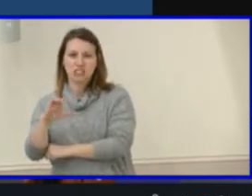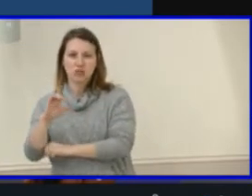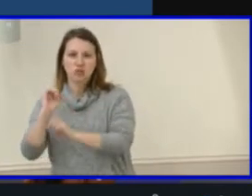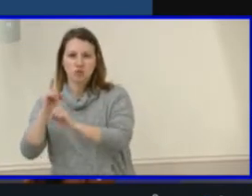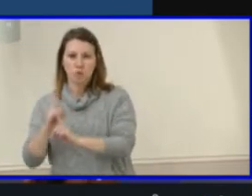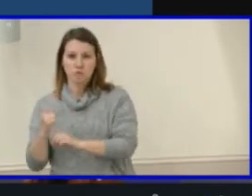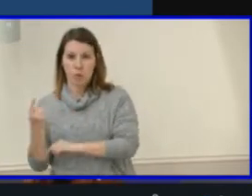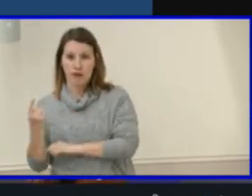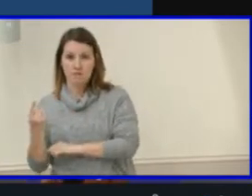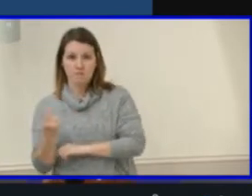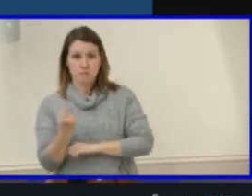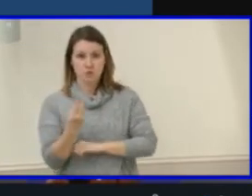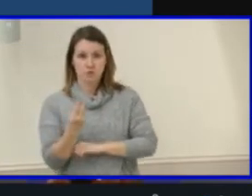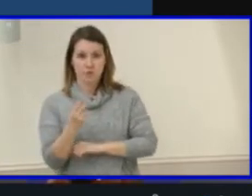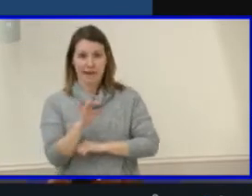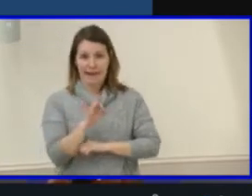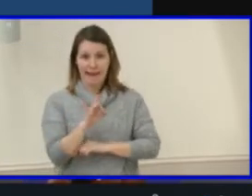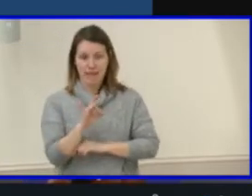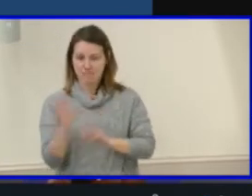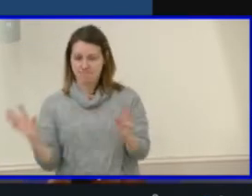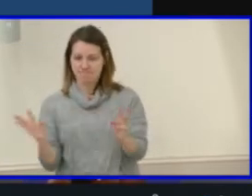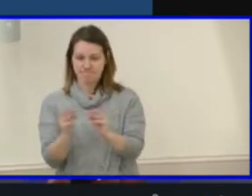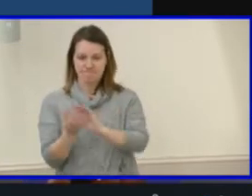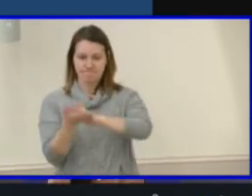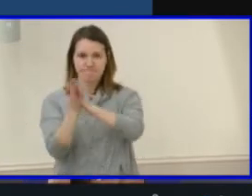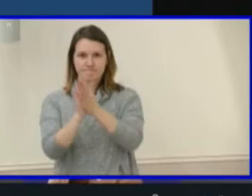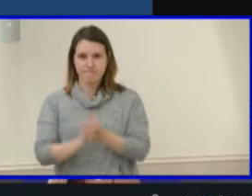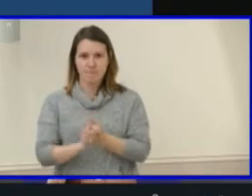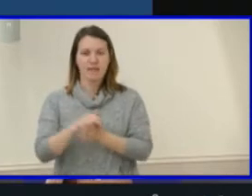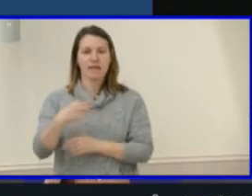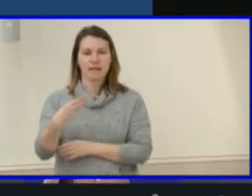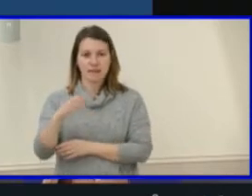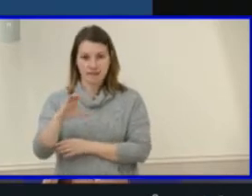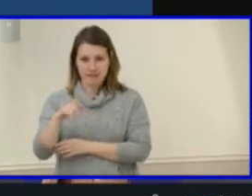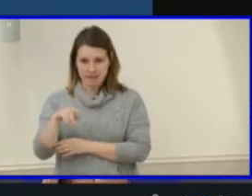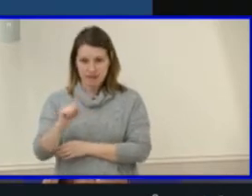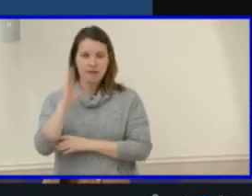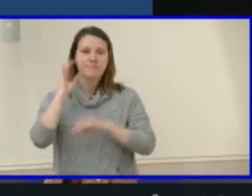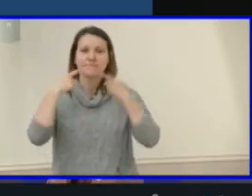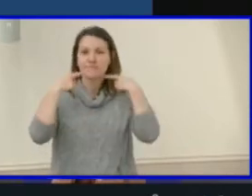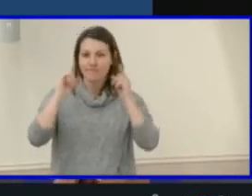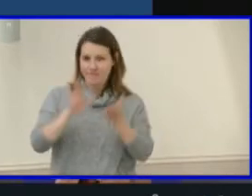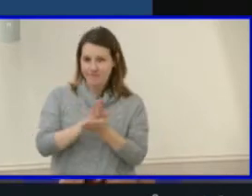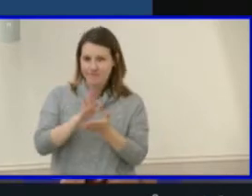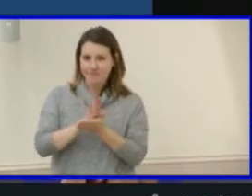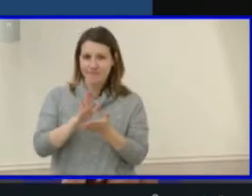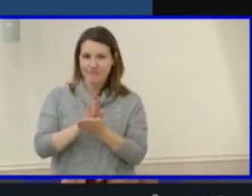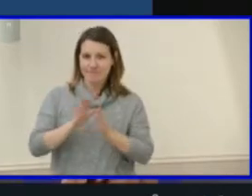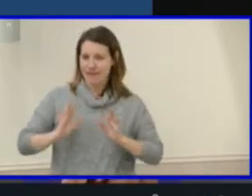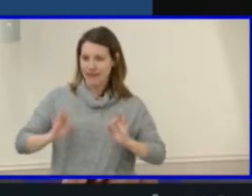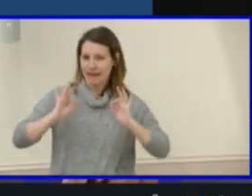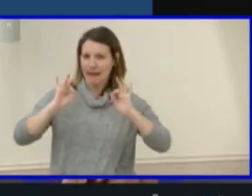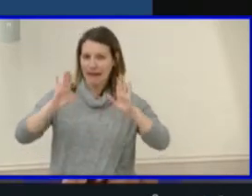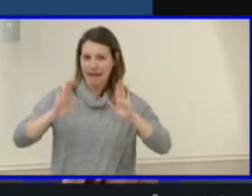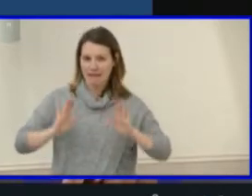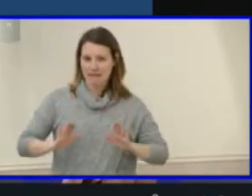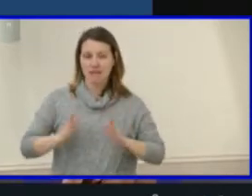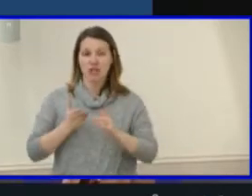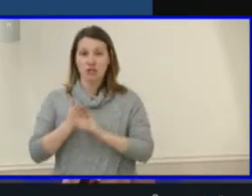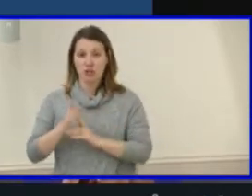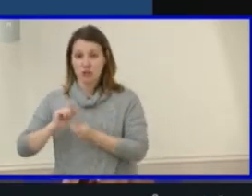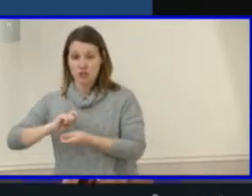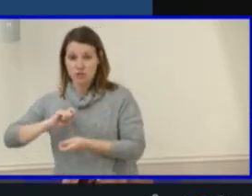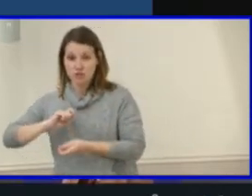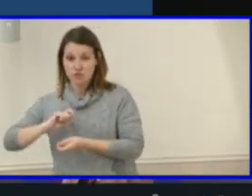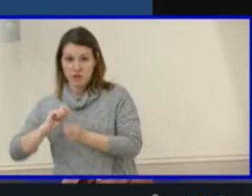The of Henrico County Public Schools will achieve academic excellence by transforming teaching and learning